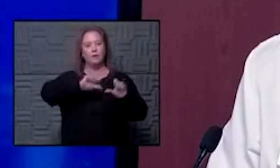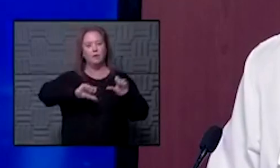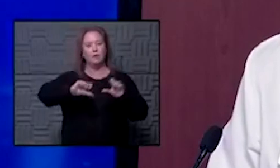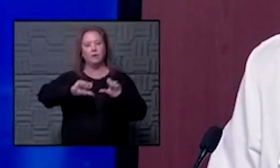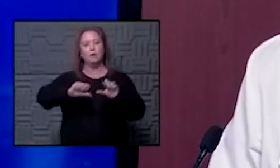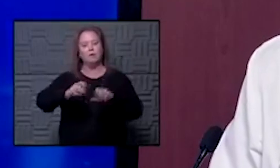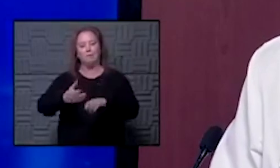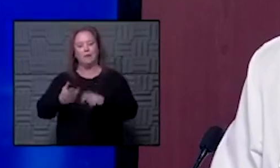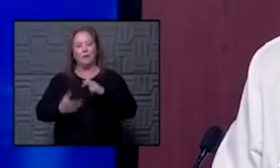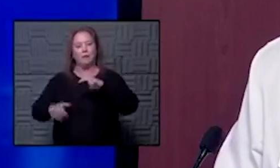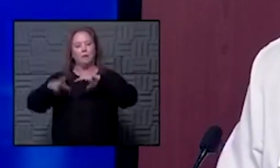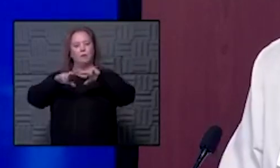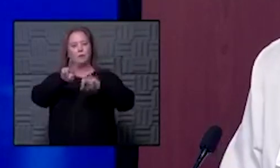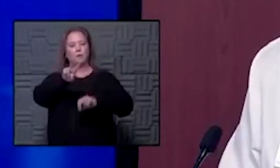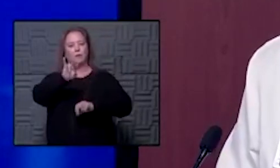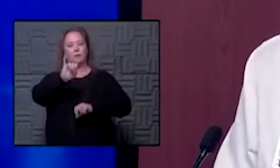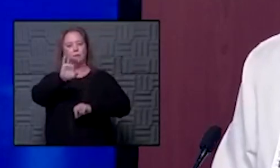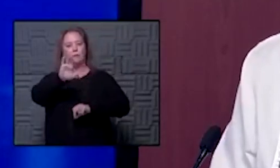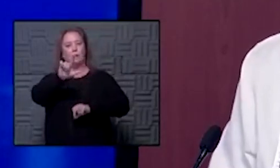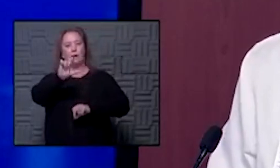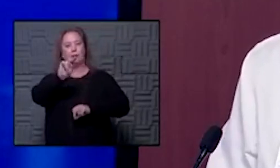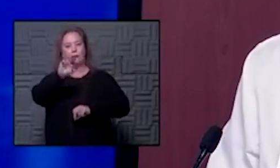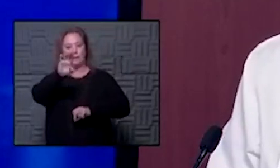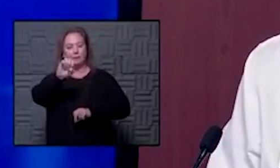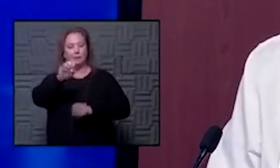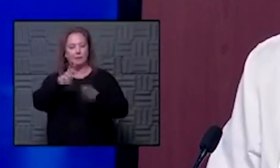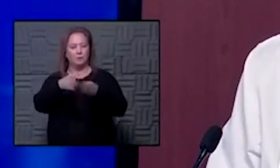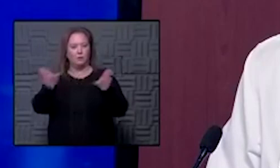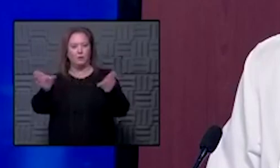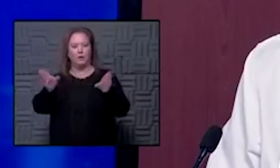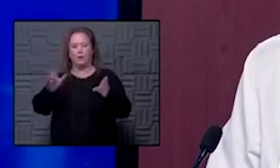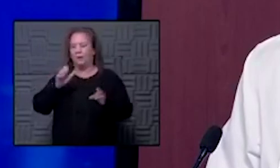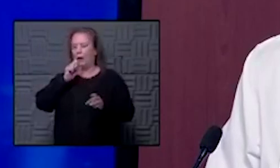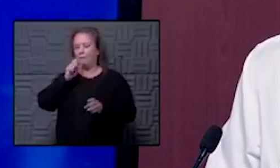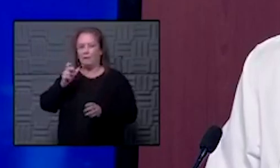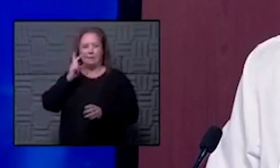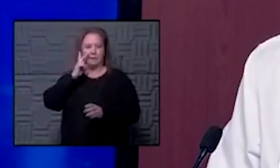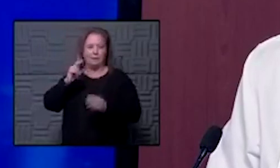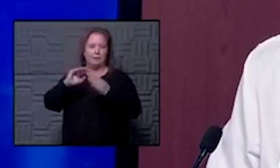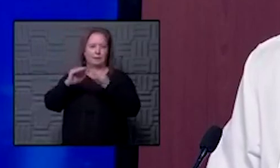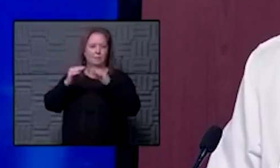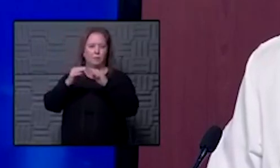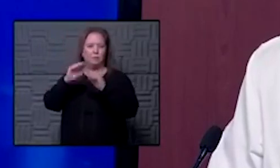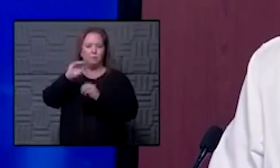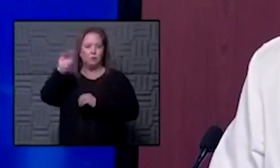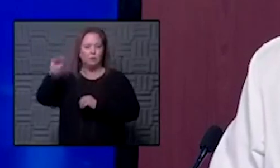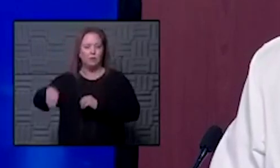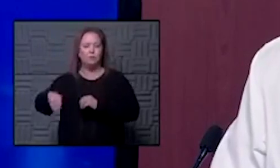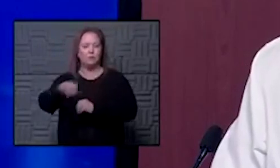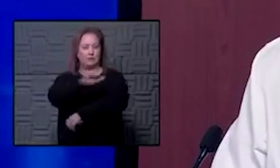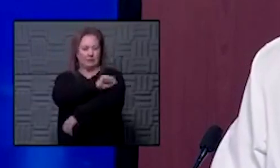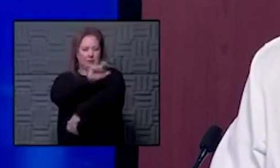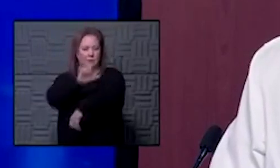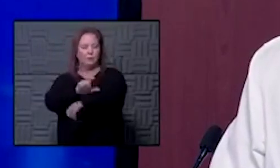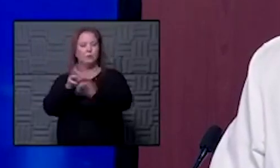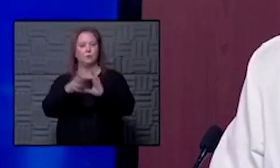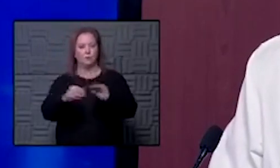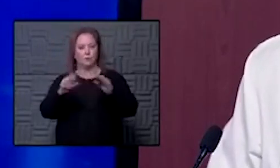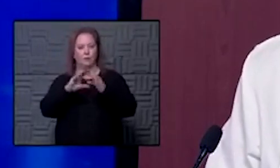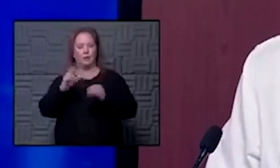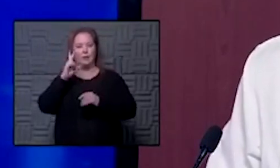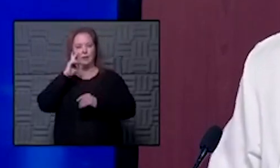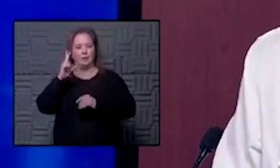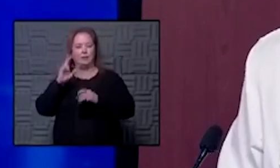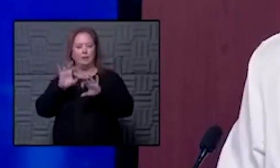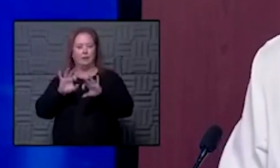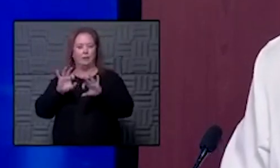in violence in general um although i've not seen specific numbers to be able to claim percentages i i know the st louis story you're talking about i still have